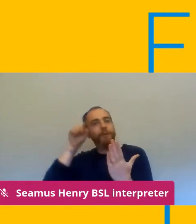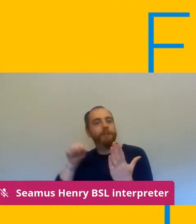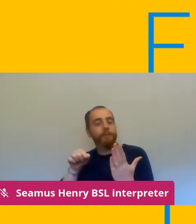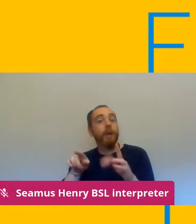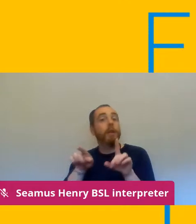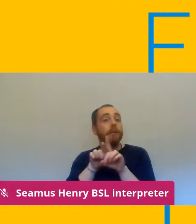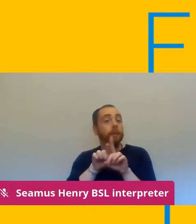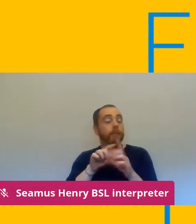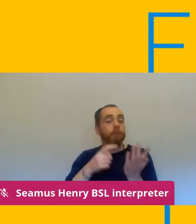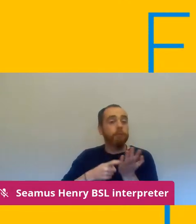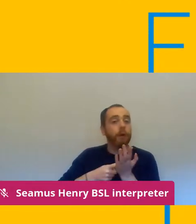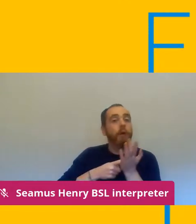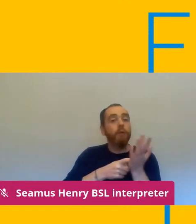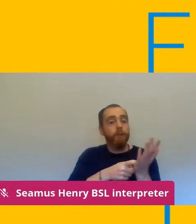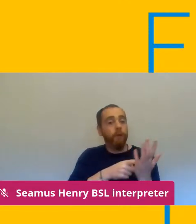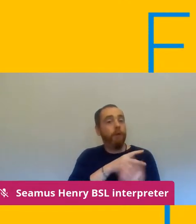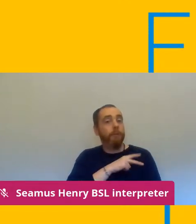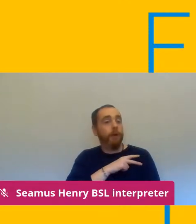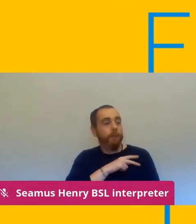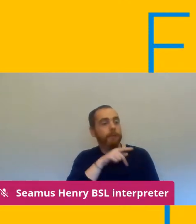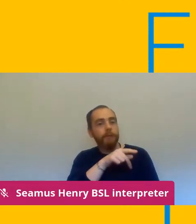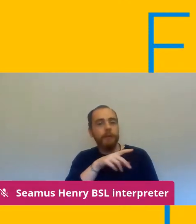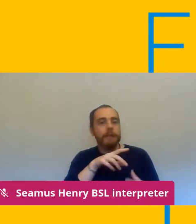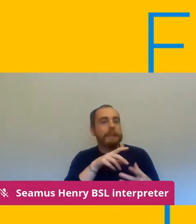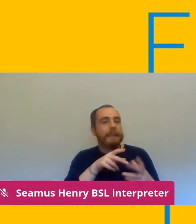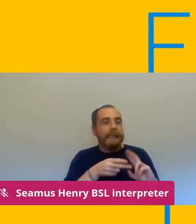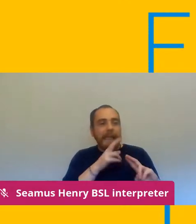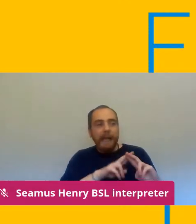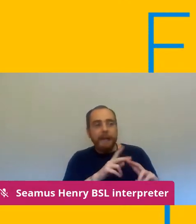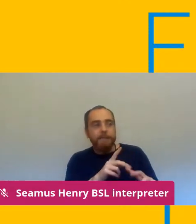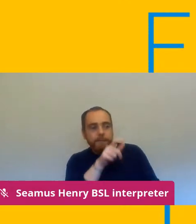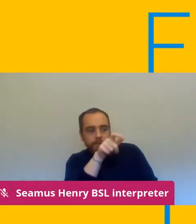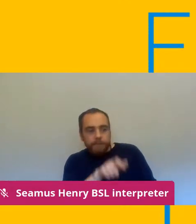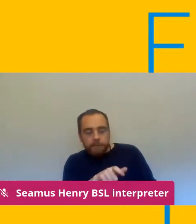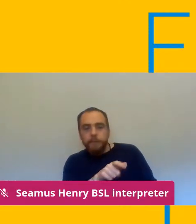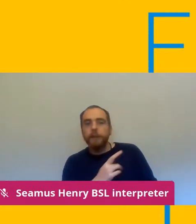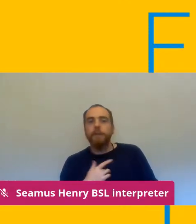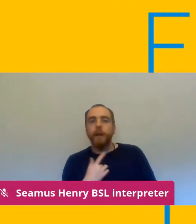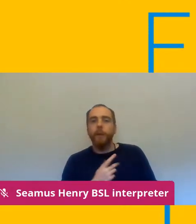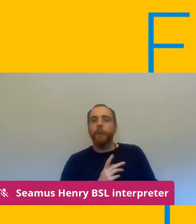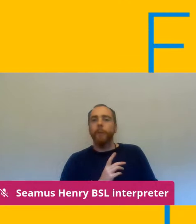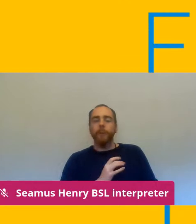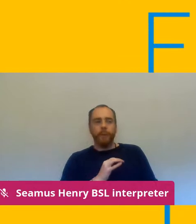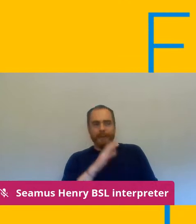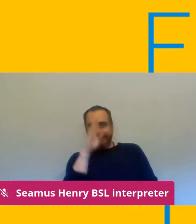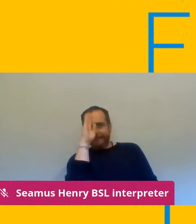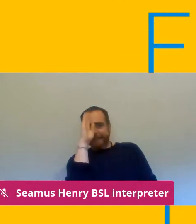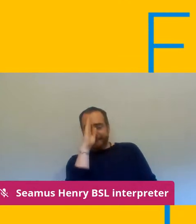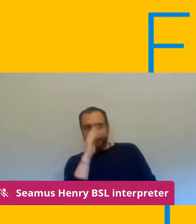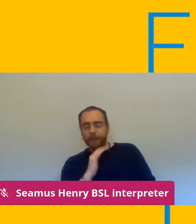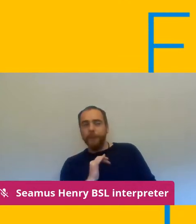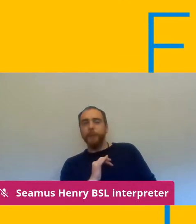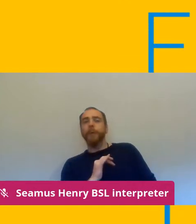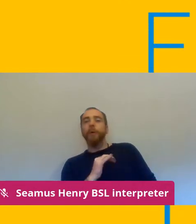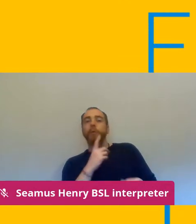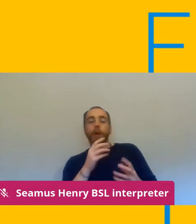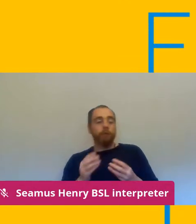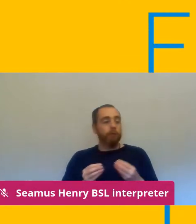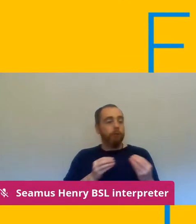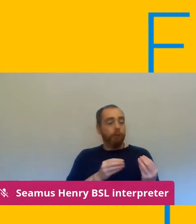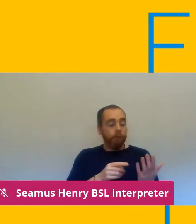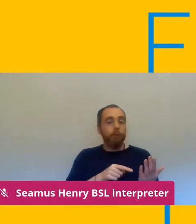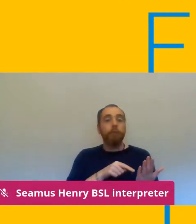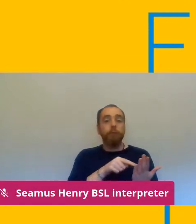serious number and danger procedure if they feel at risk of serious danger procedure and this is a collective agreement in the workplace so it's a lot